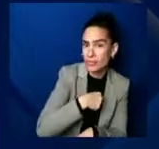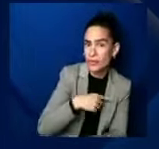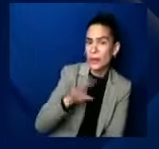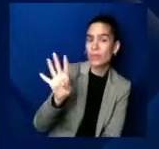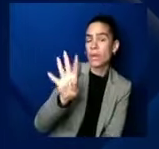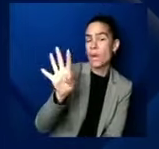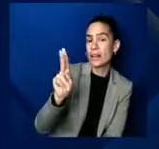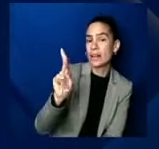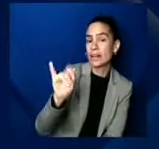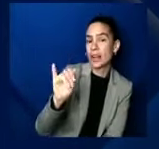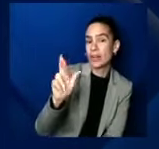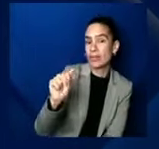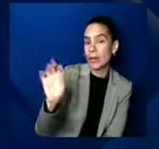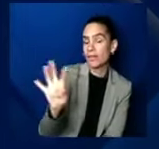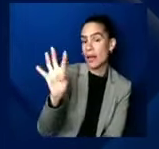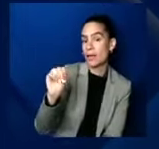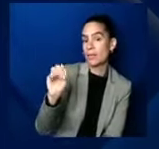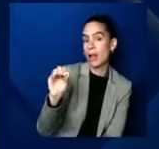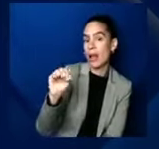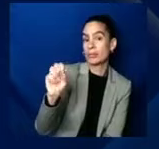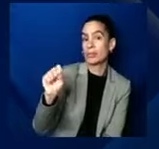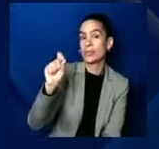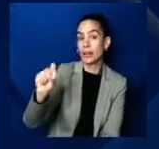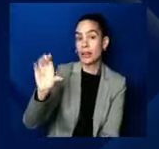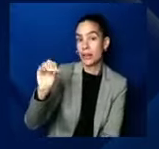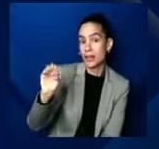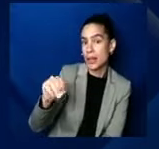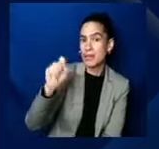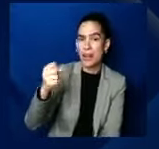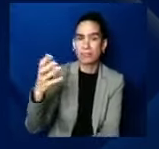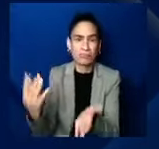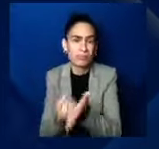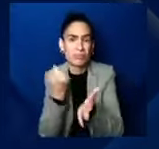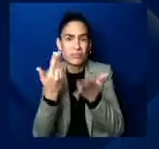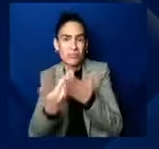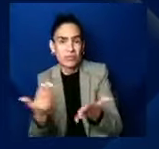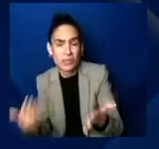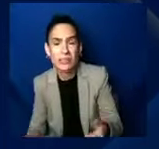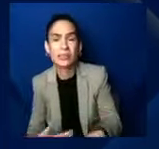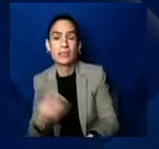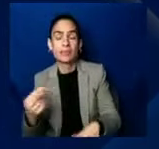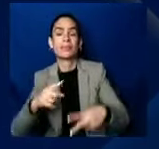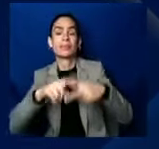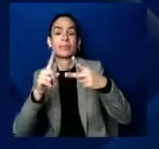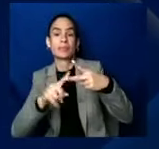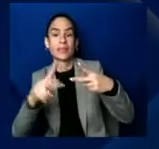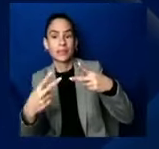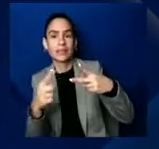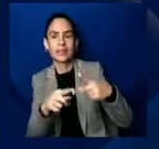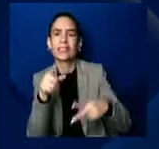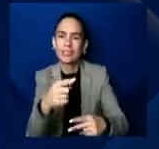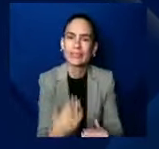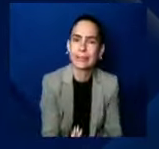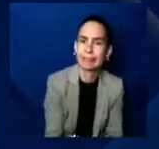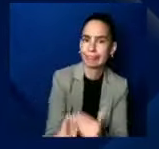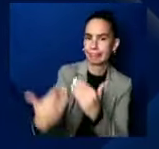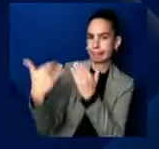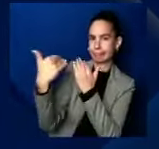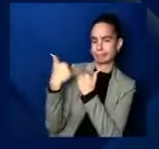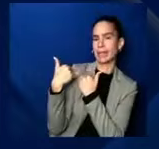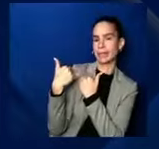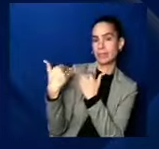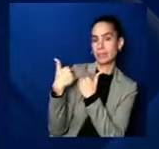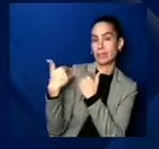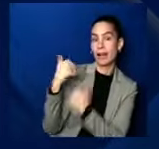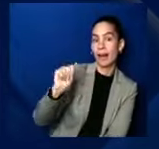thing that I have to say that's critically important is responsible allyship, right? And so we have to, as men, um,